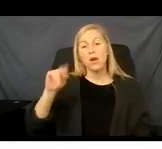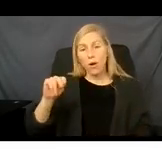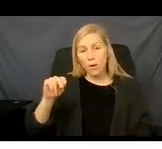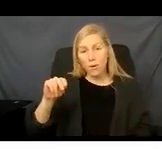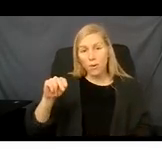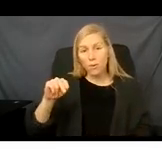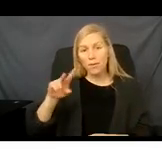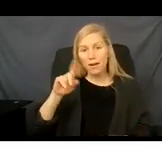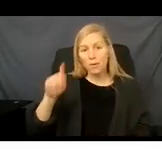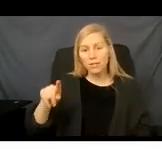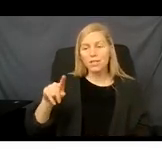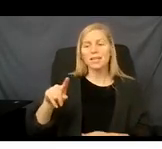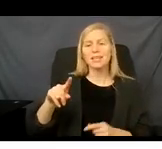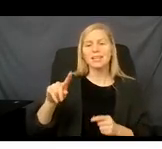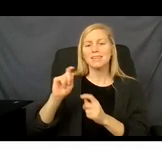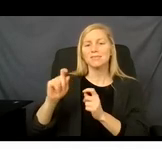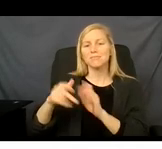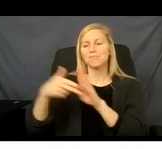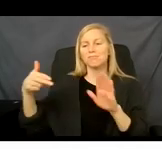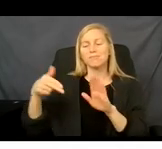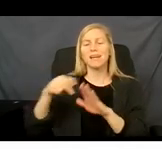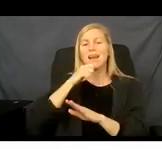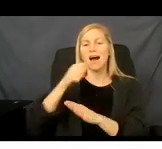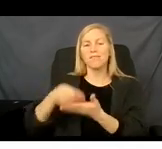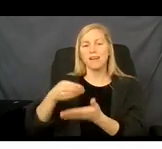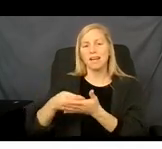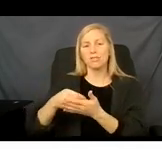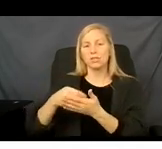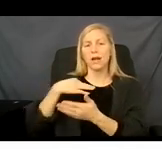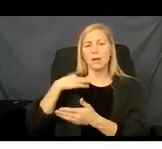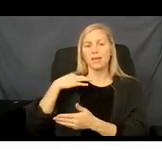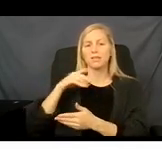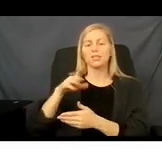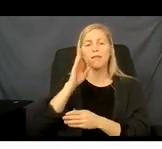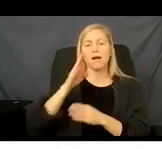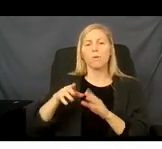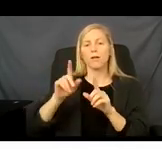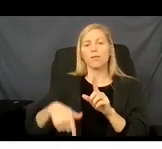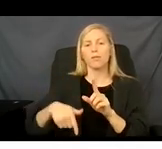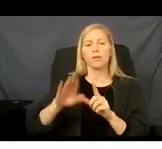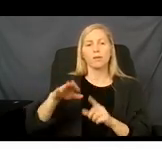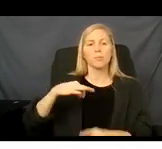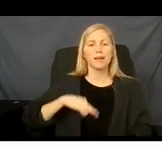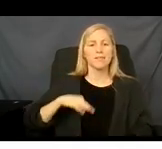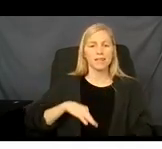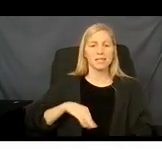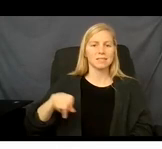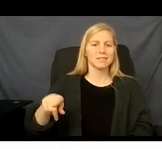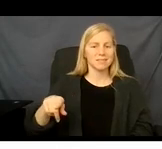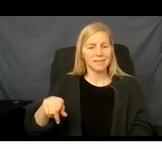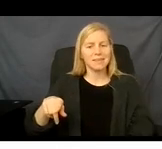that changes you to the non-financial application, and that terminates your benefits under the financial application.